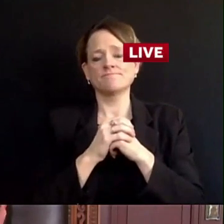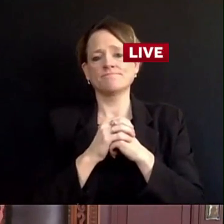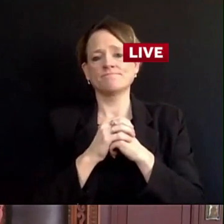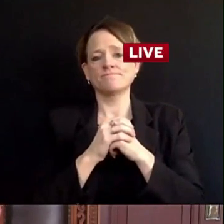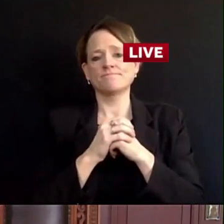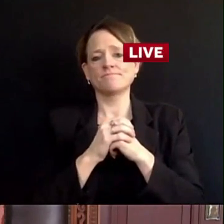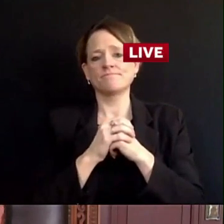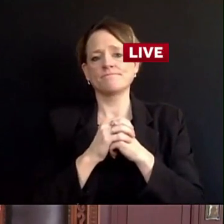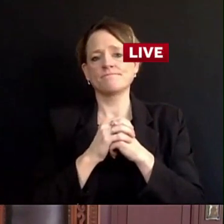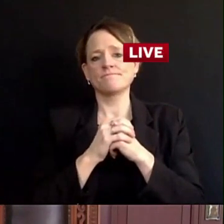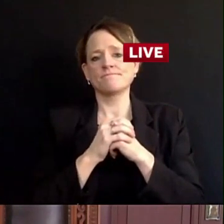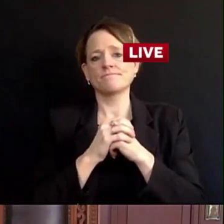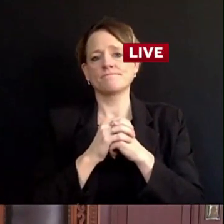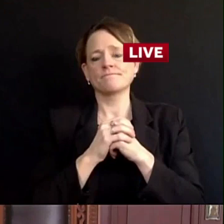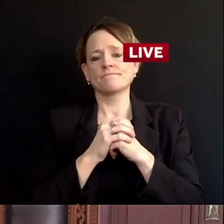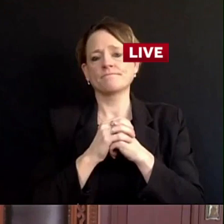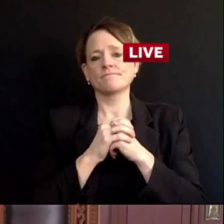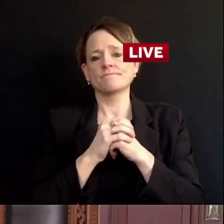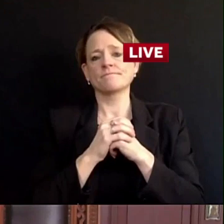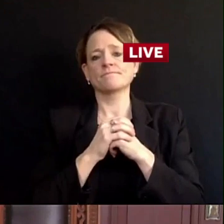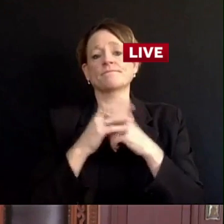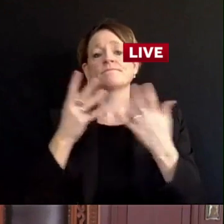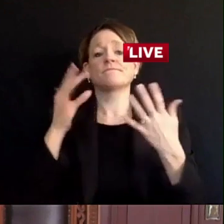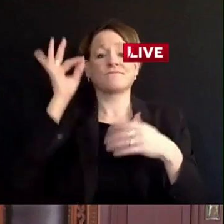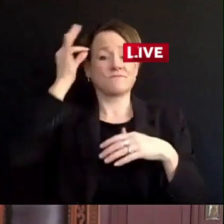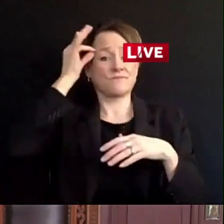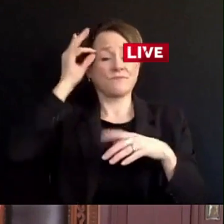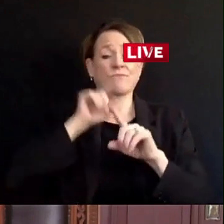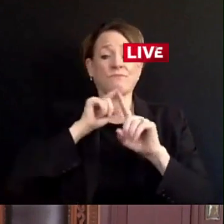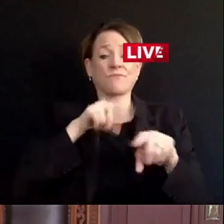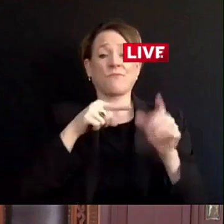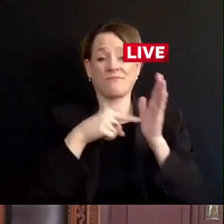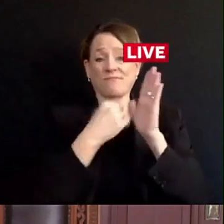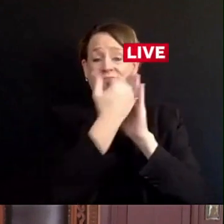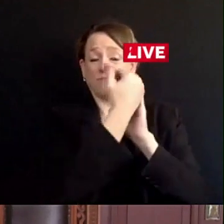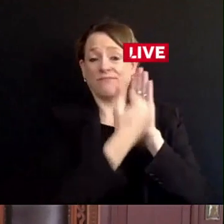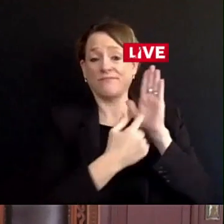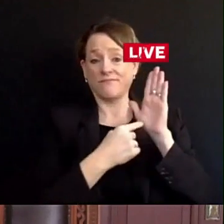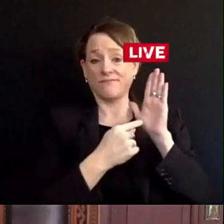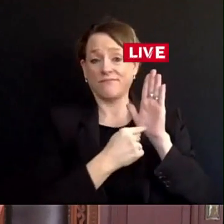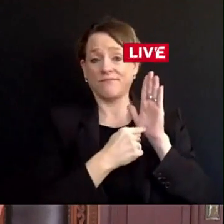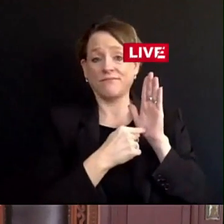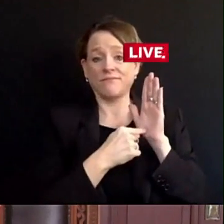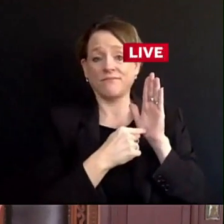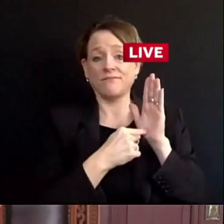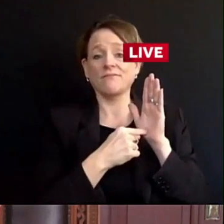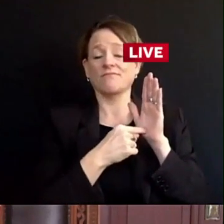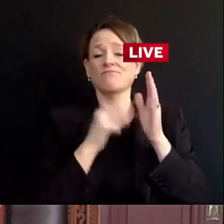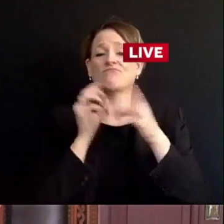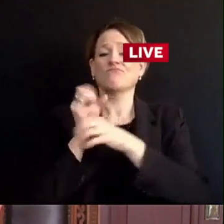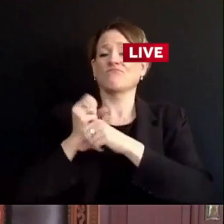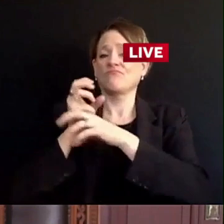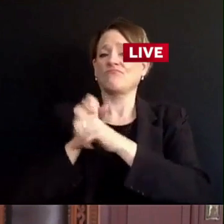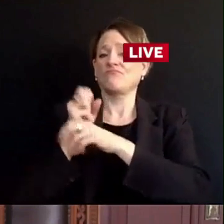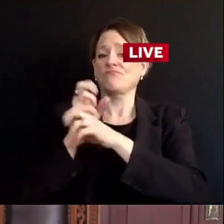a second. We receive this every week. See where it says, see the red pieces? That's bad.